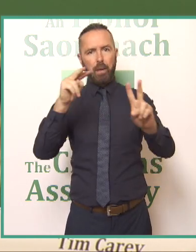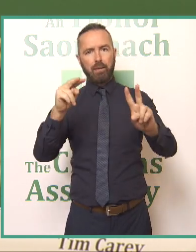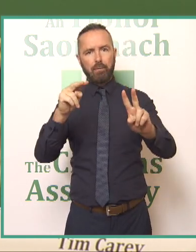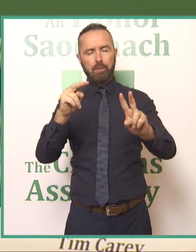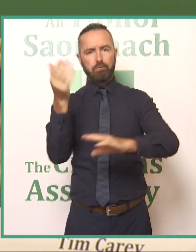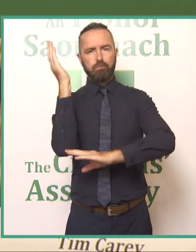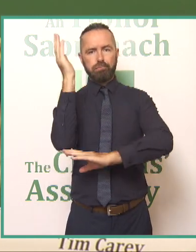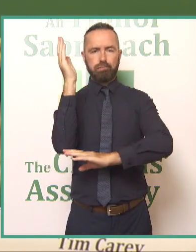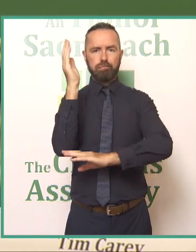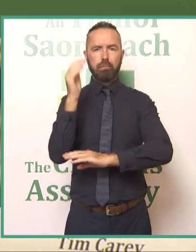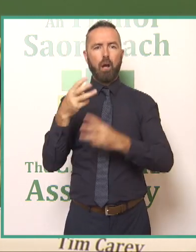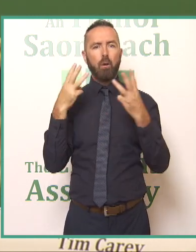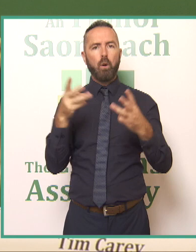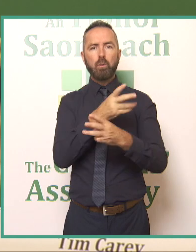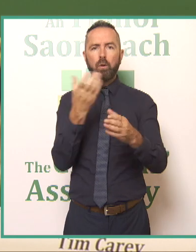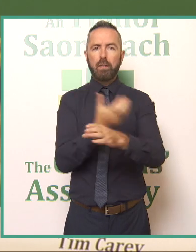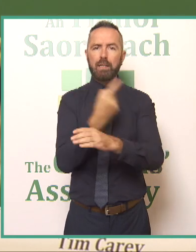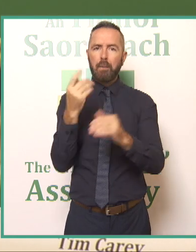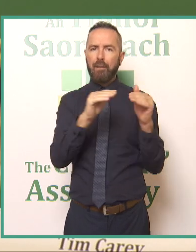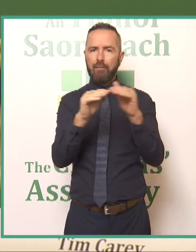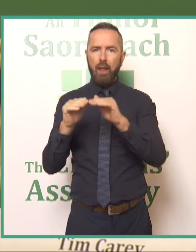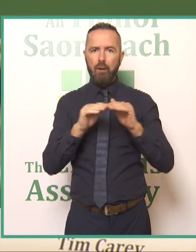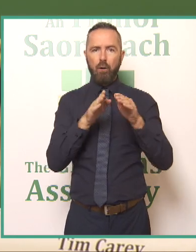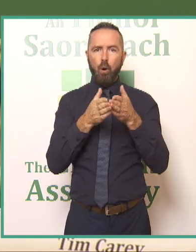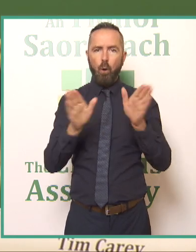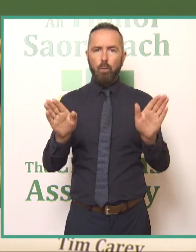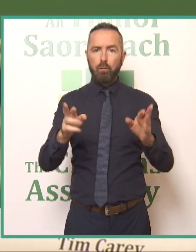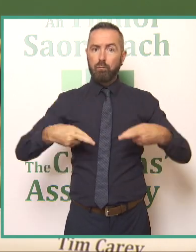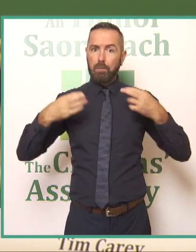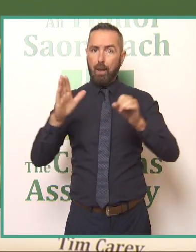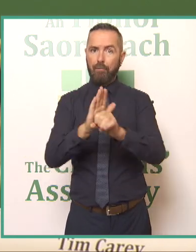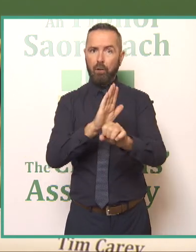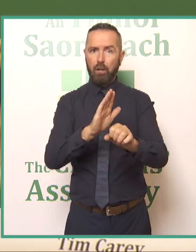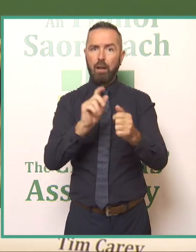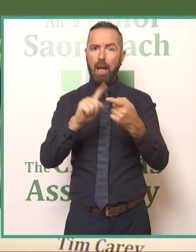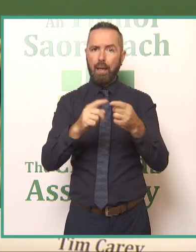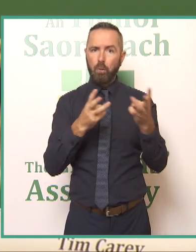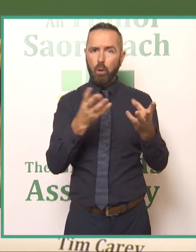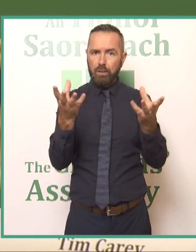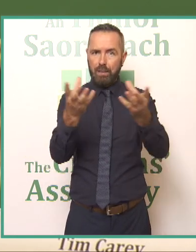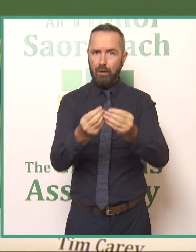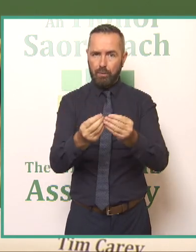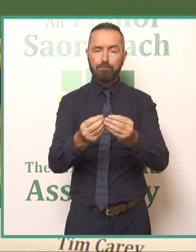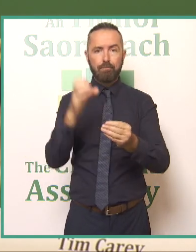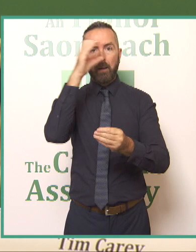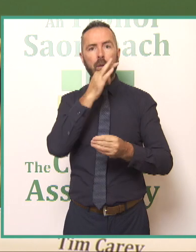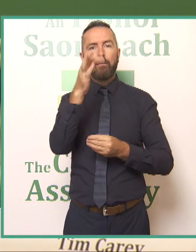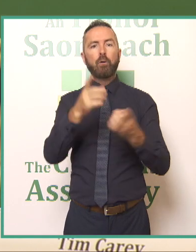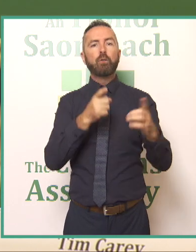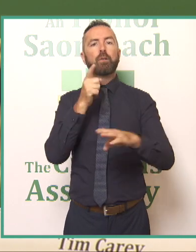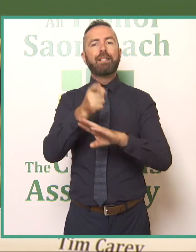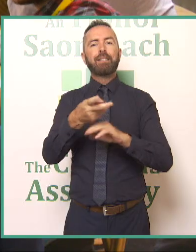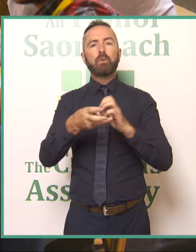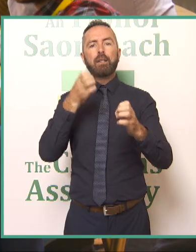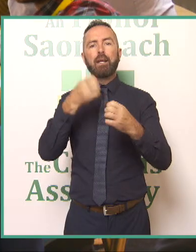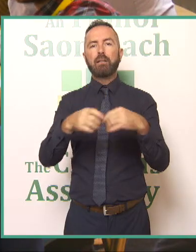openness fairness equality of voice respect efficiency and collegiality and I'm looking forward to doing that at this weekend